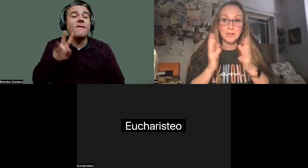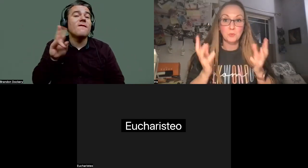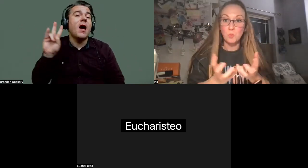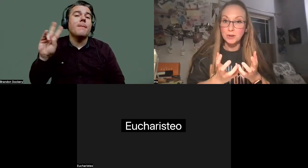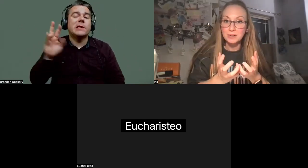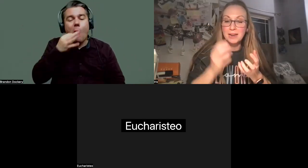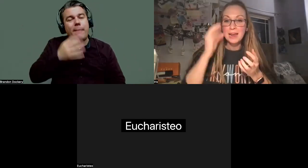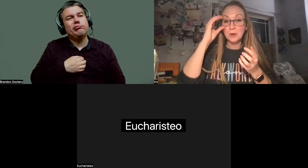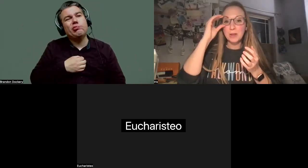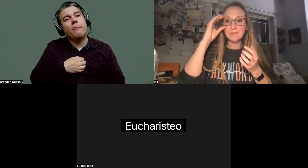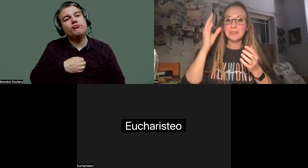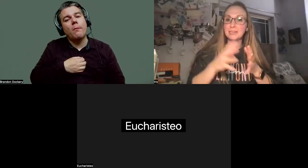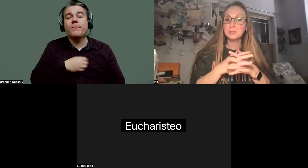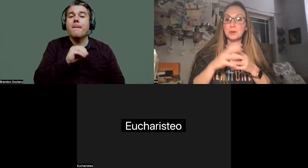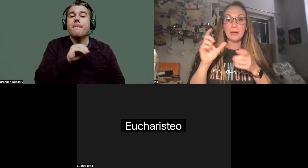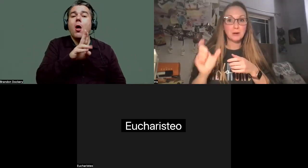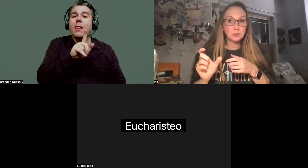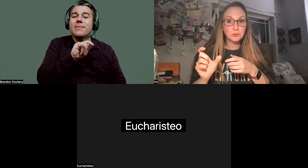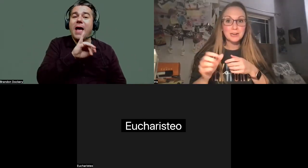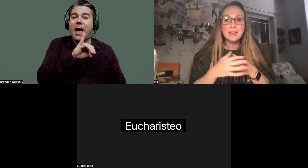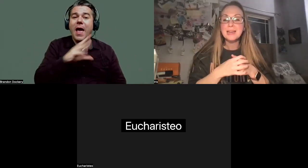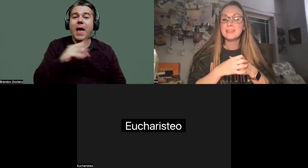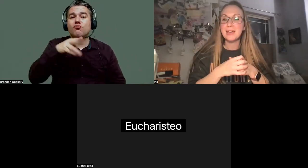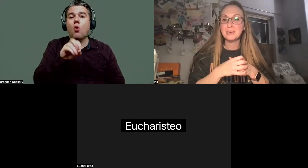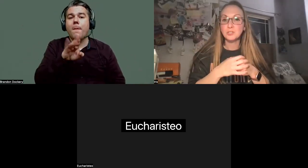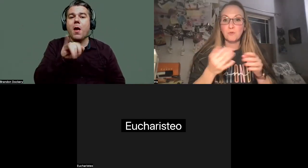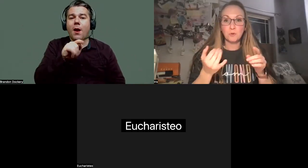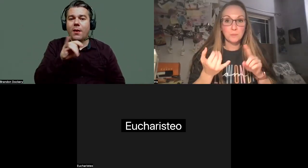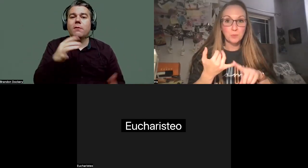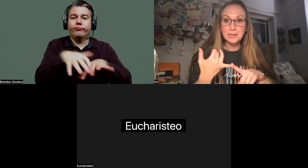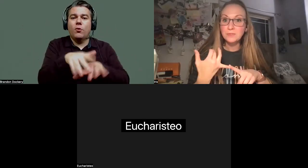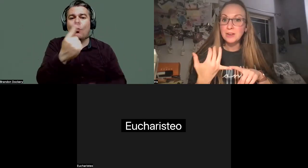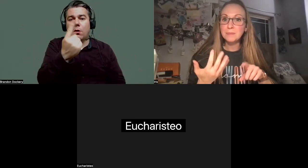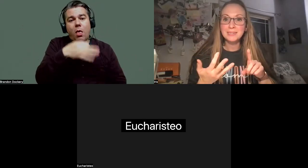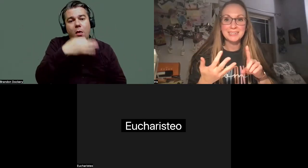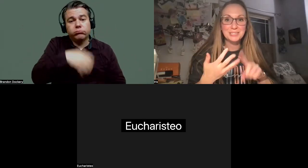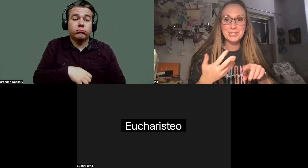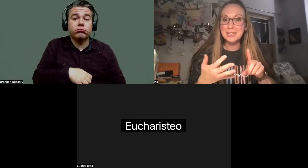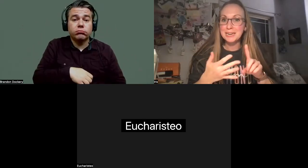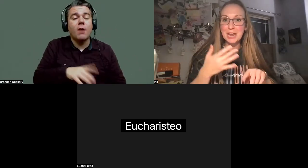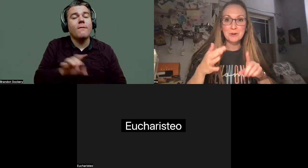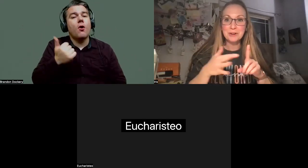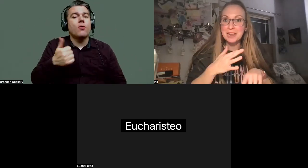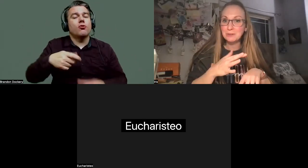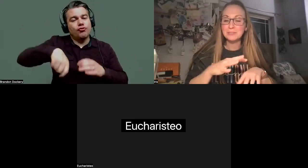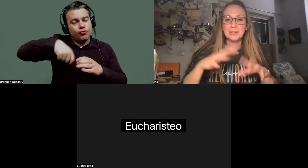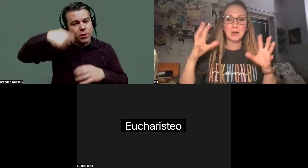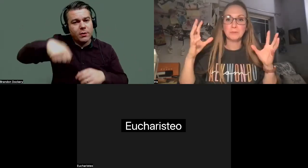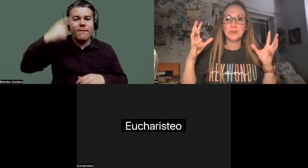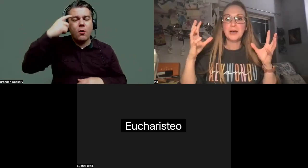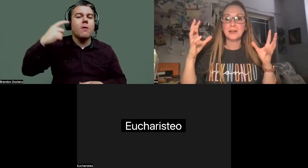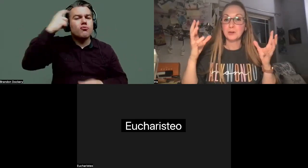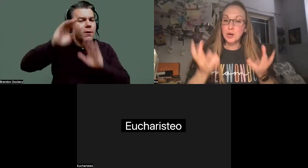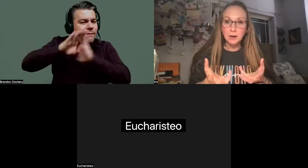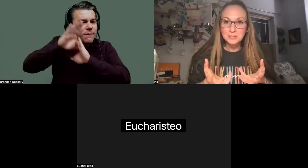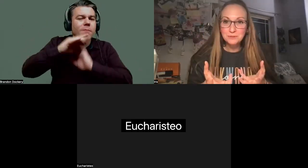probiotic and one, and we have a kid's powder drink that is for brain development and skin and hair and nails, and it